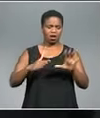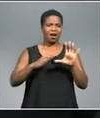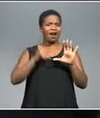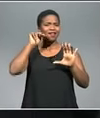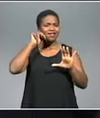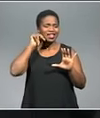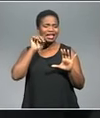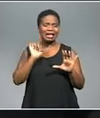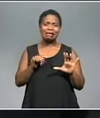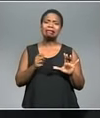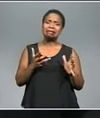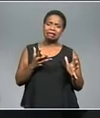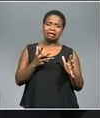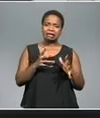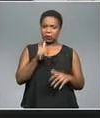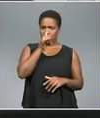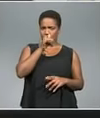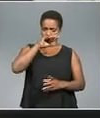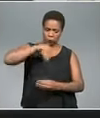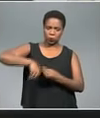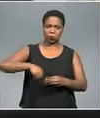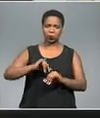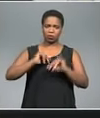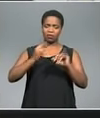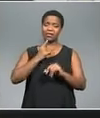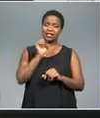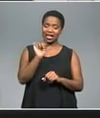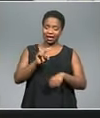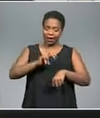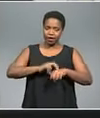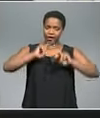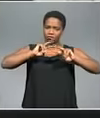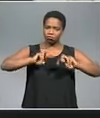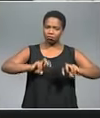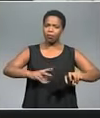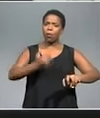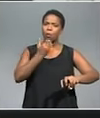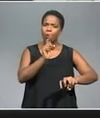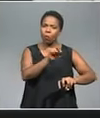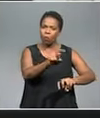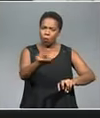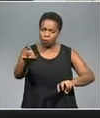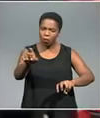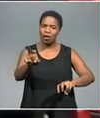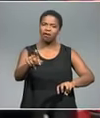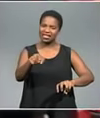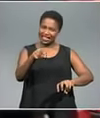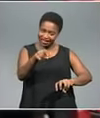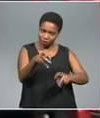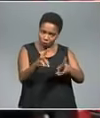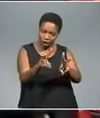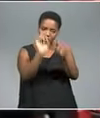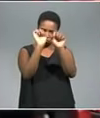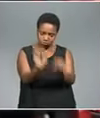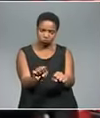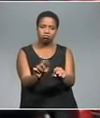Lobby group Corruption Watch says citizen engagement and official inquiries into abuses are positive steps. Now we started